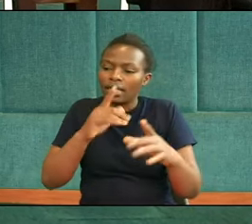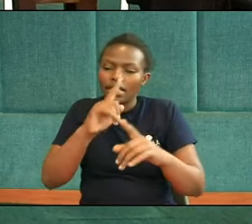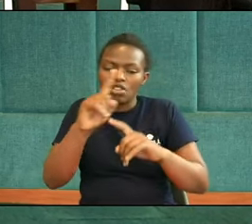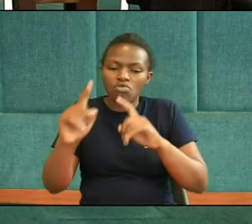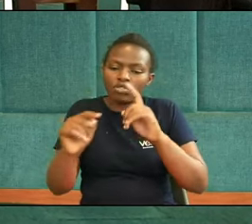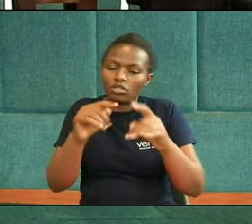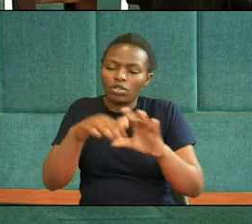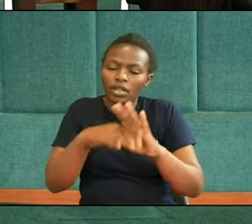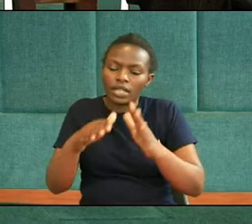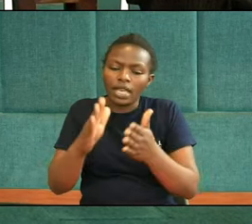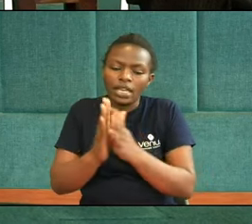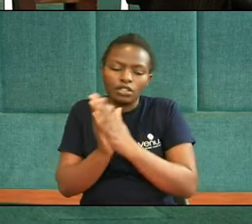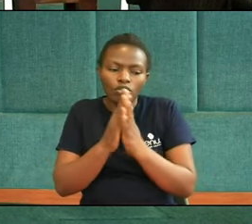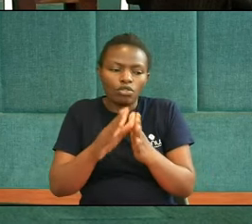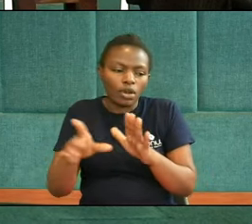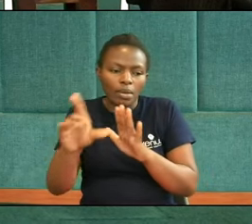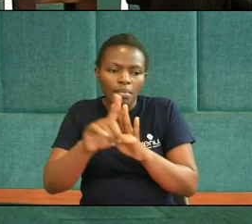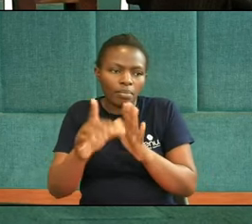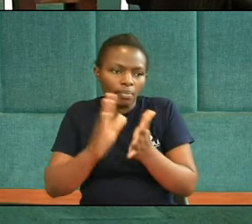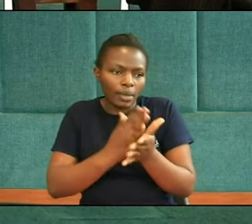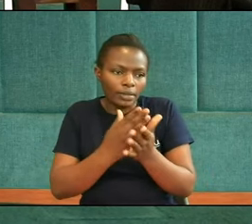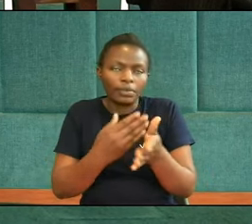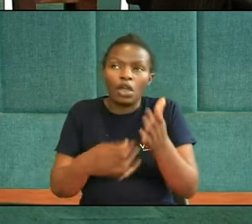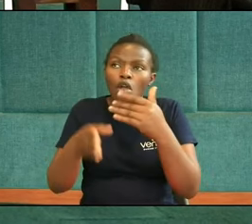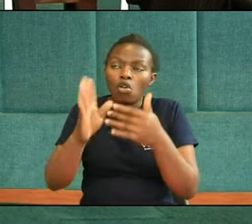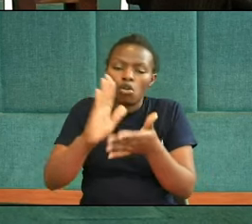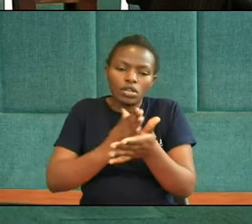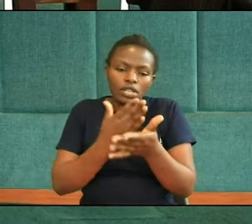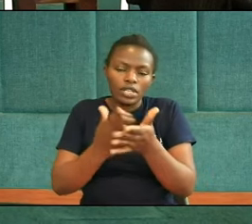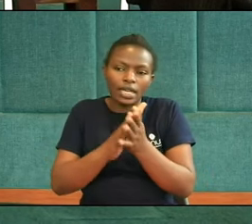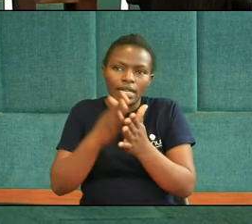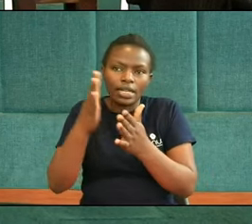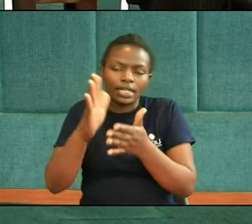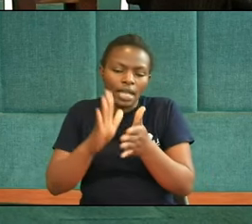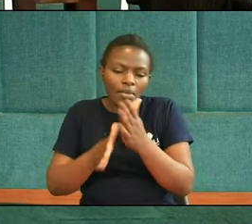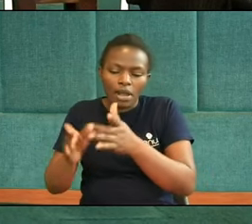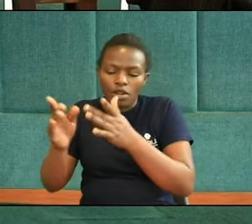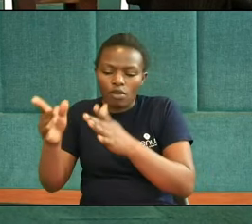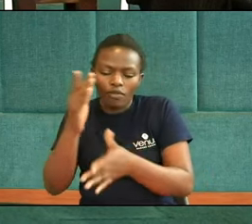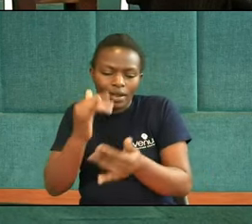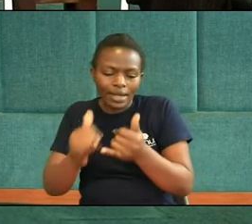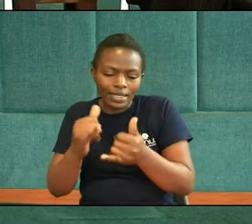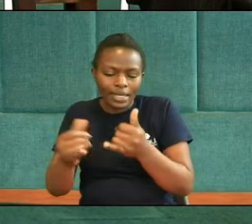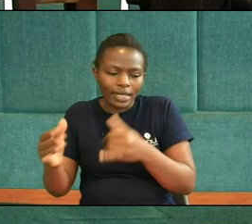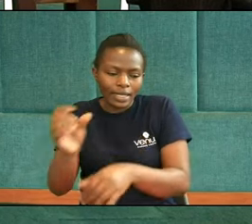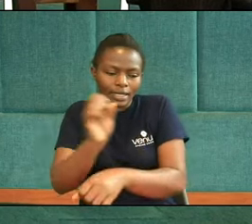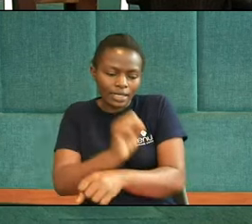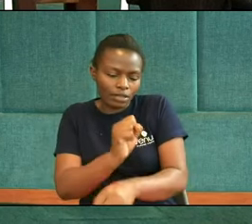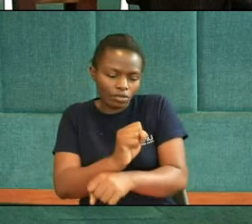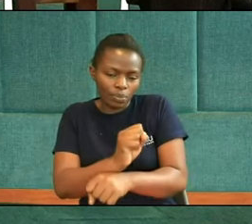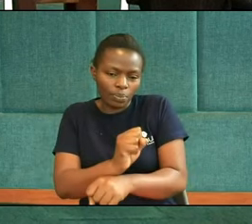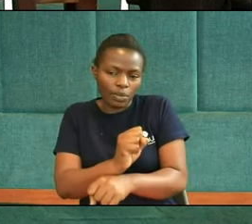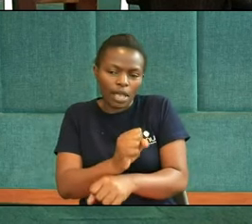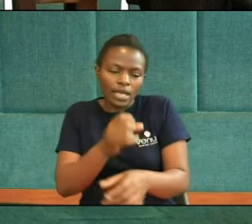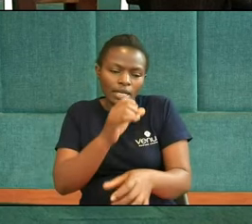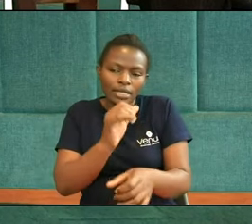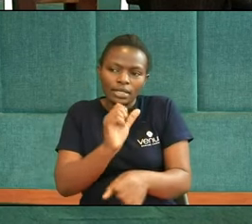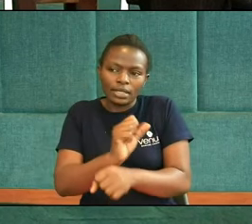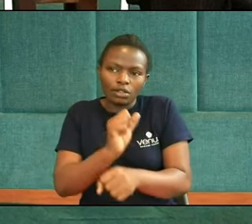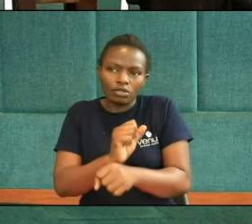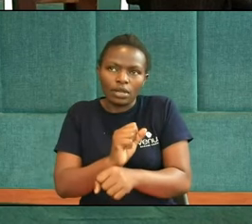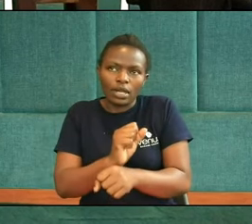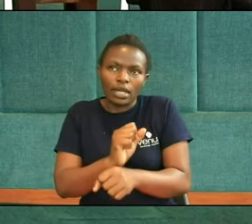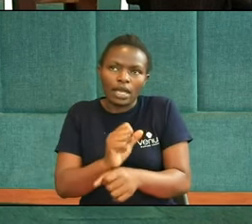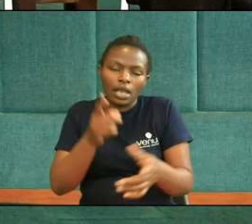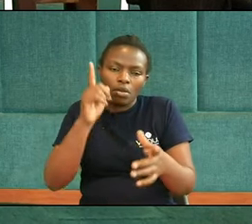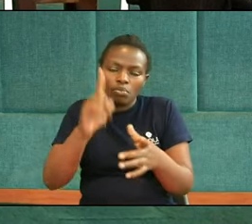the story section Of our lesson God shared his plan of cleansing the sanctuary The sanctuary pointed to Jesus' sacrifice Which will